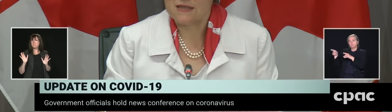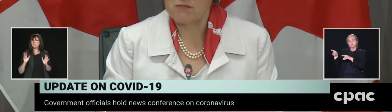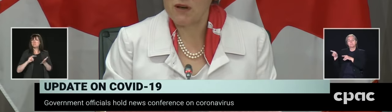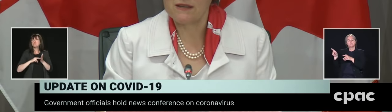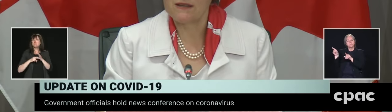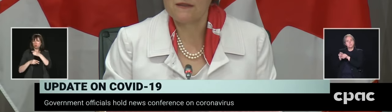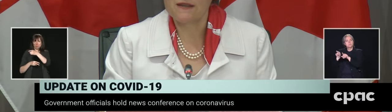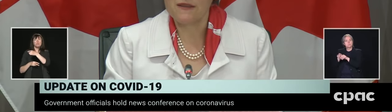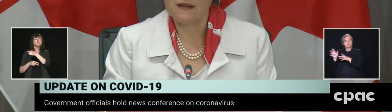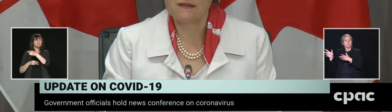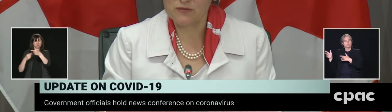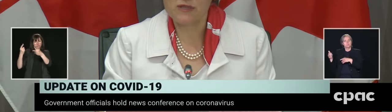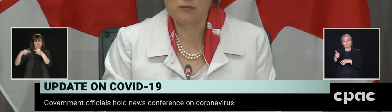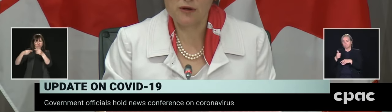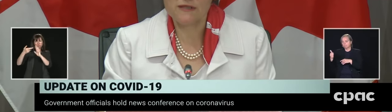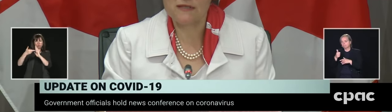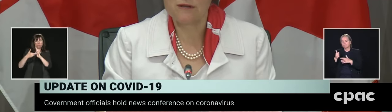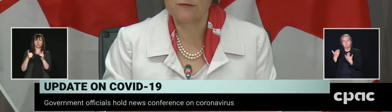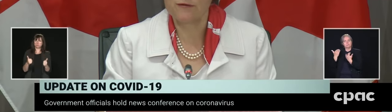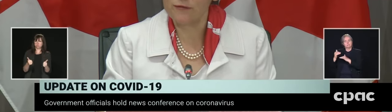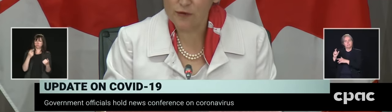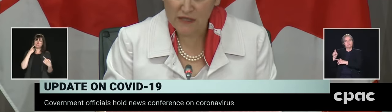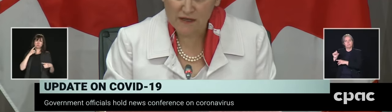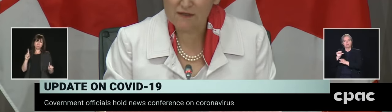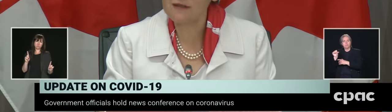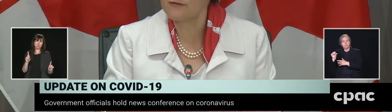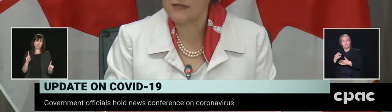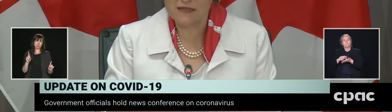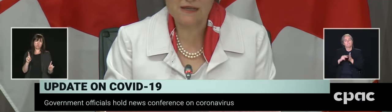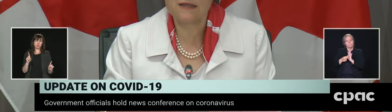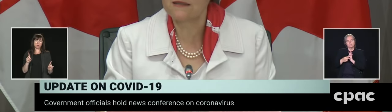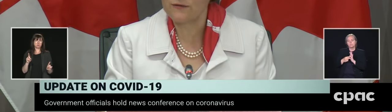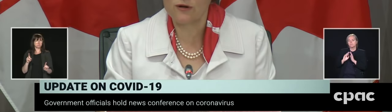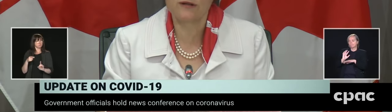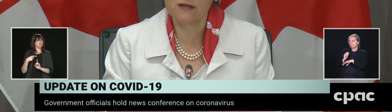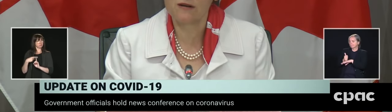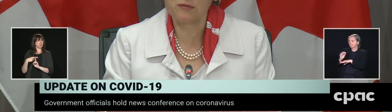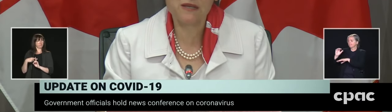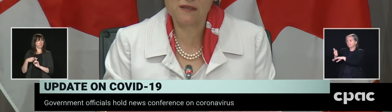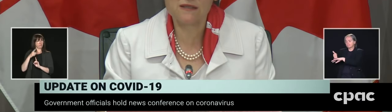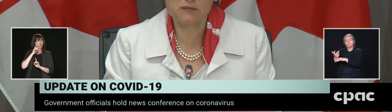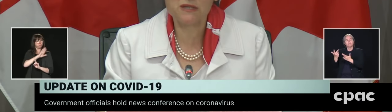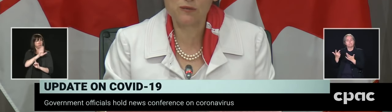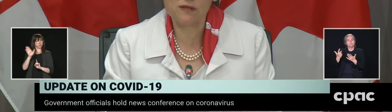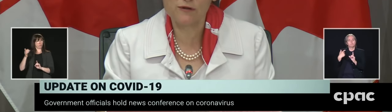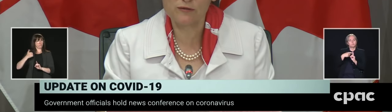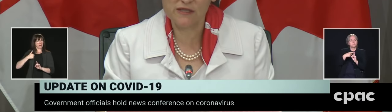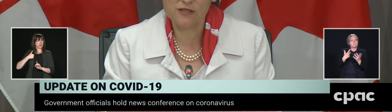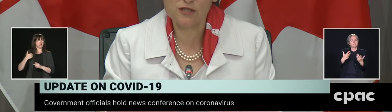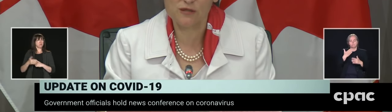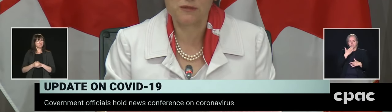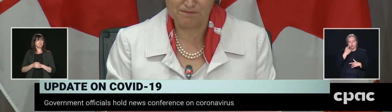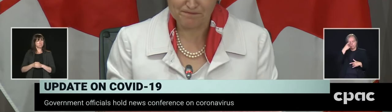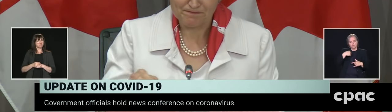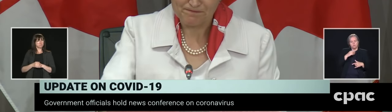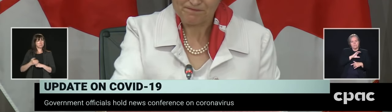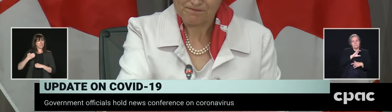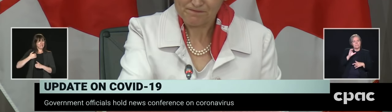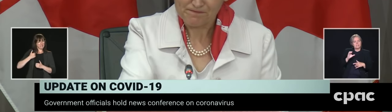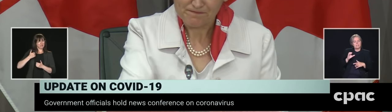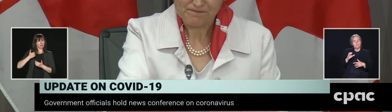And I think that that is really positive for Canada, for Canadians, for our economy, and it speaks well of our relationship.